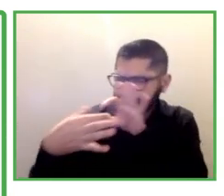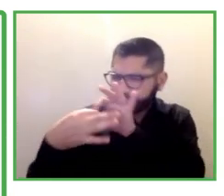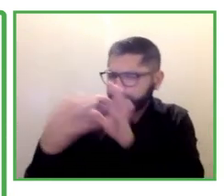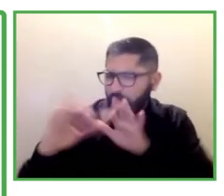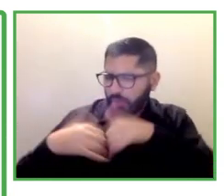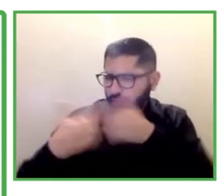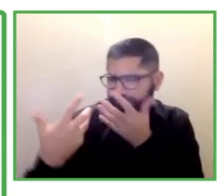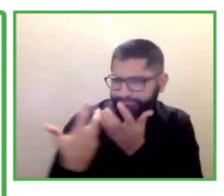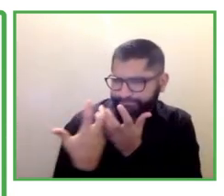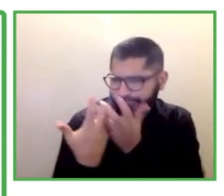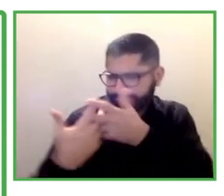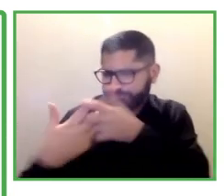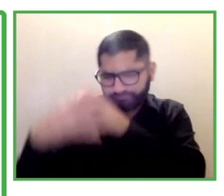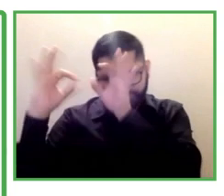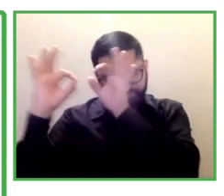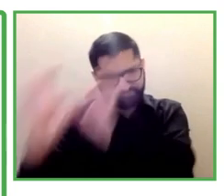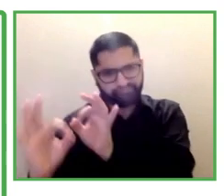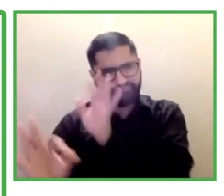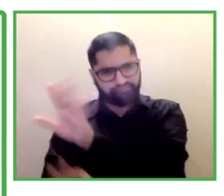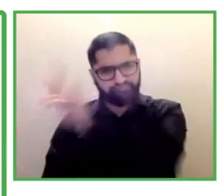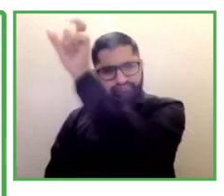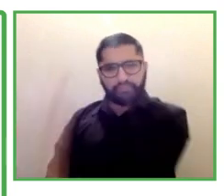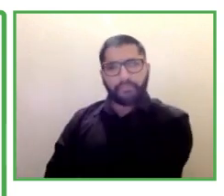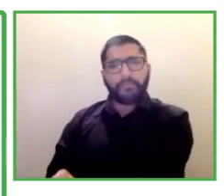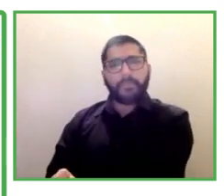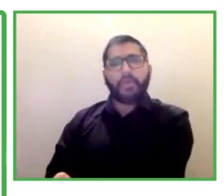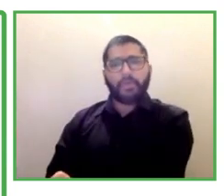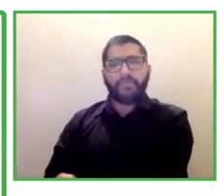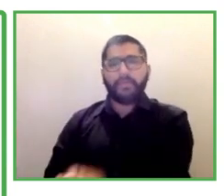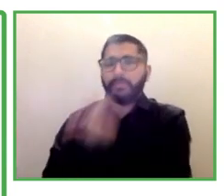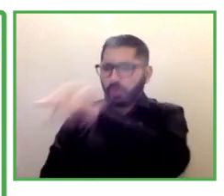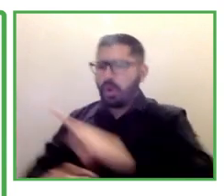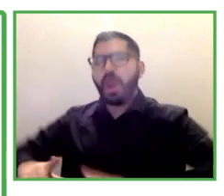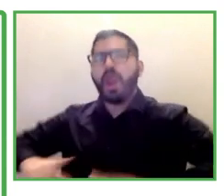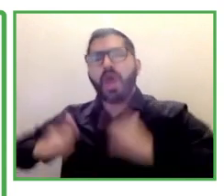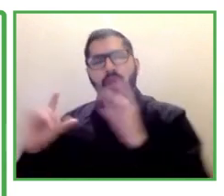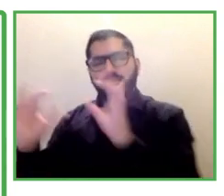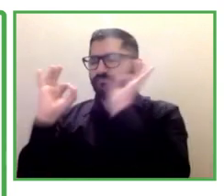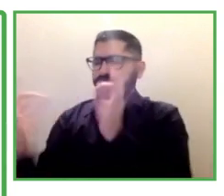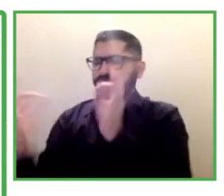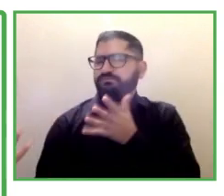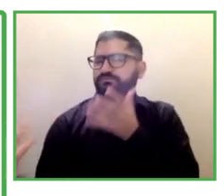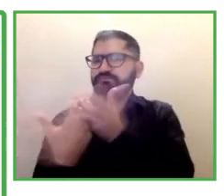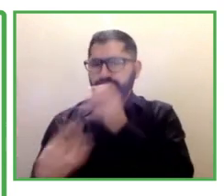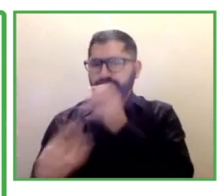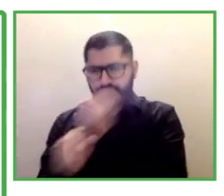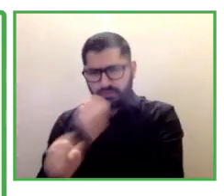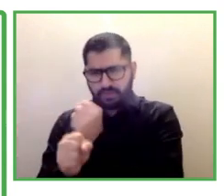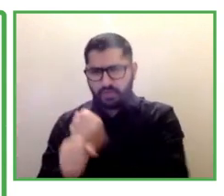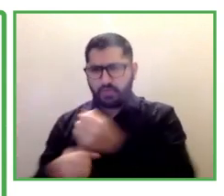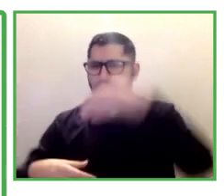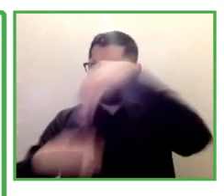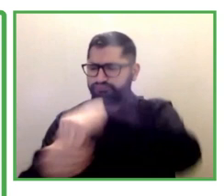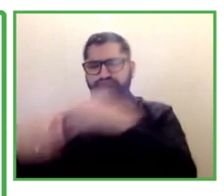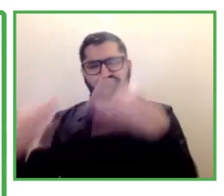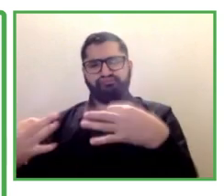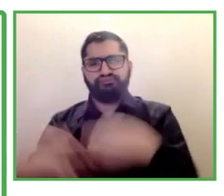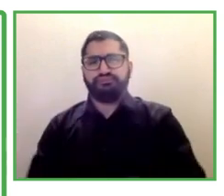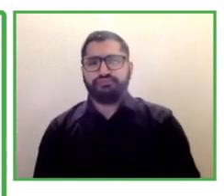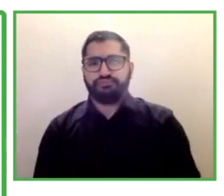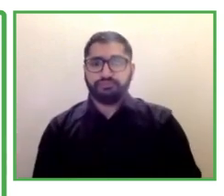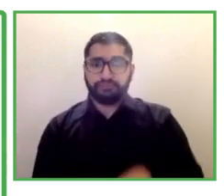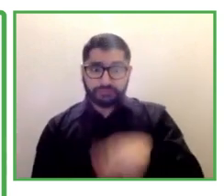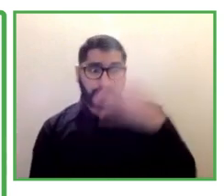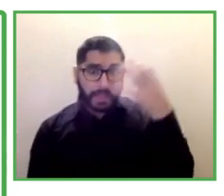Once we are done that first six weeks, we then go into what we call our six weeks of job development. So if you are